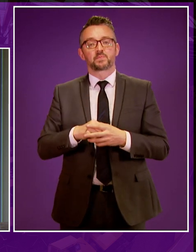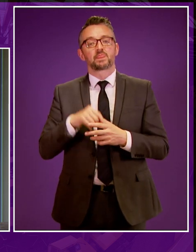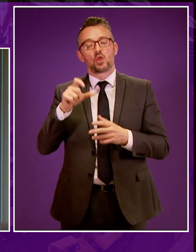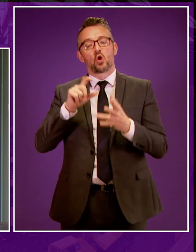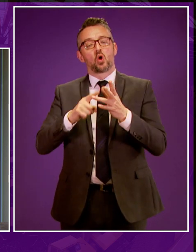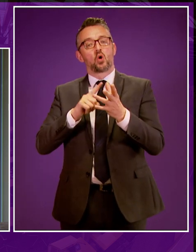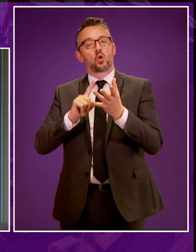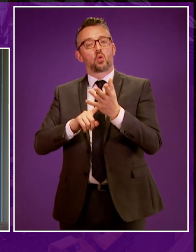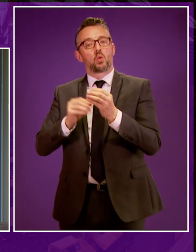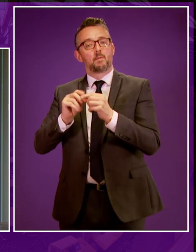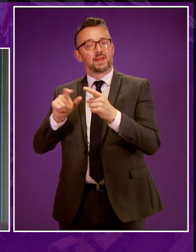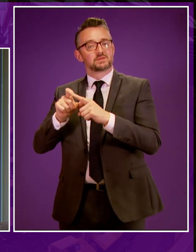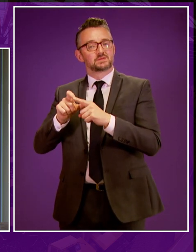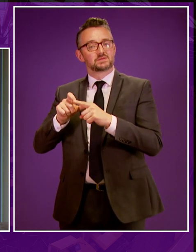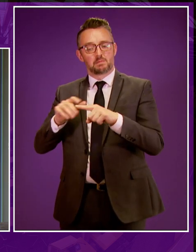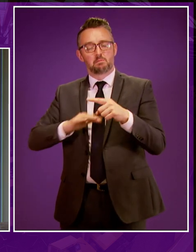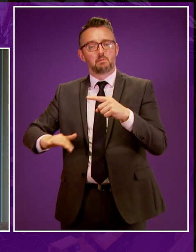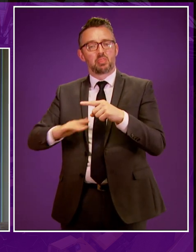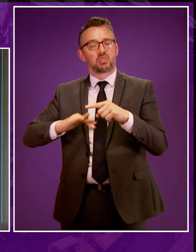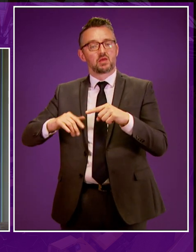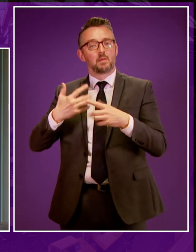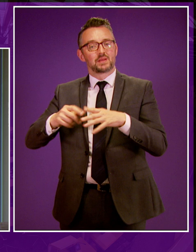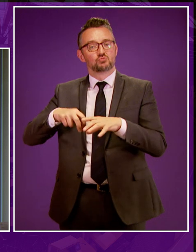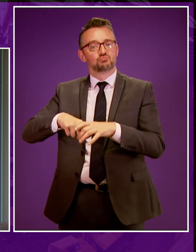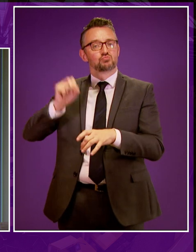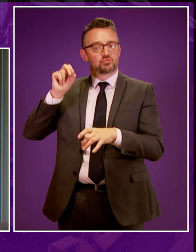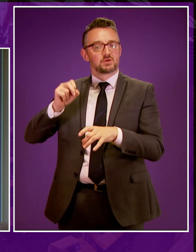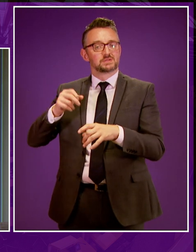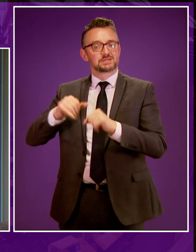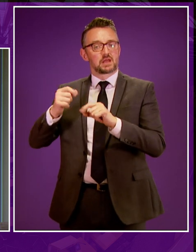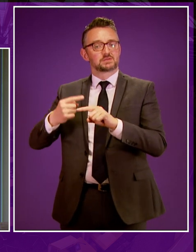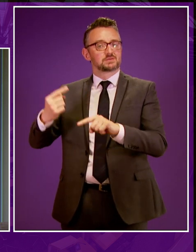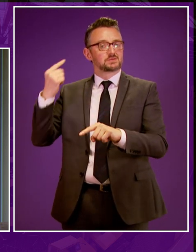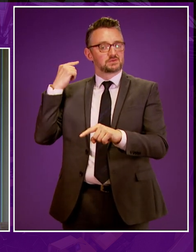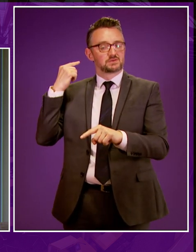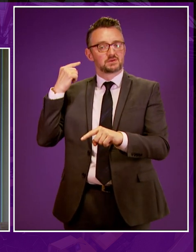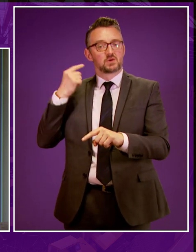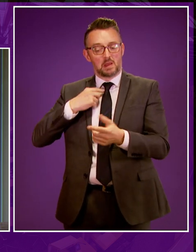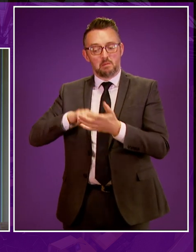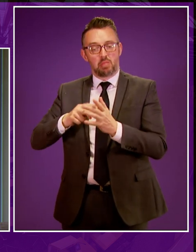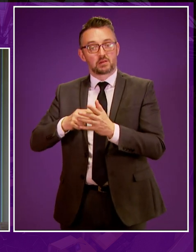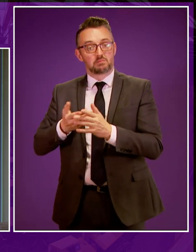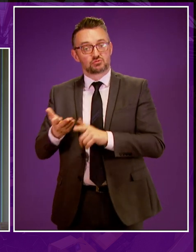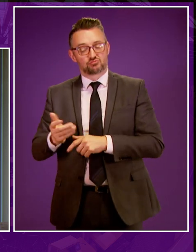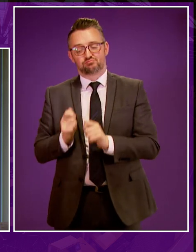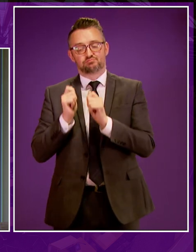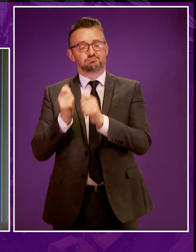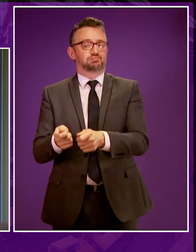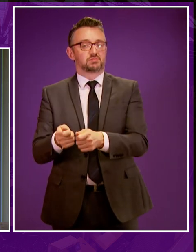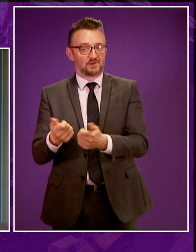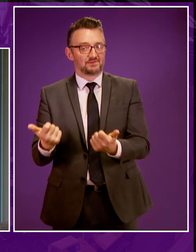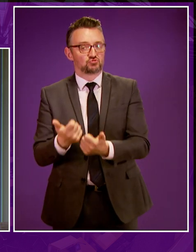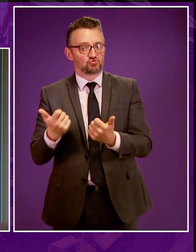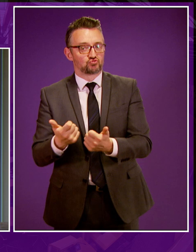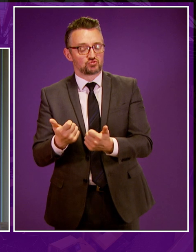extraction in the area had already started, which had come in under the radar, with planning permissions being granted by council officers